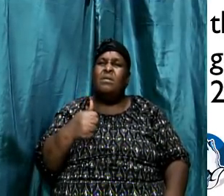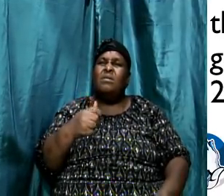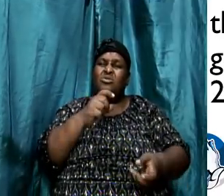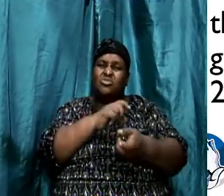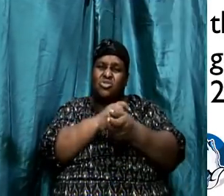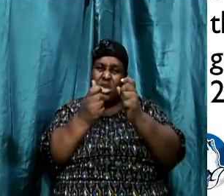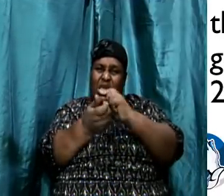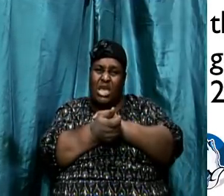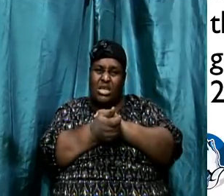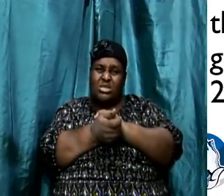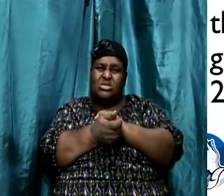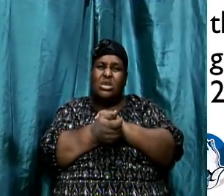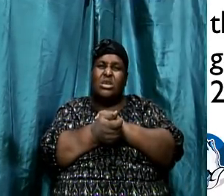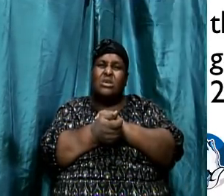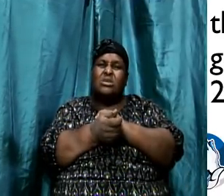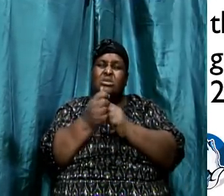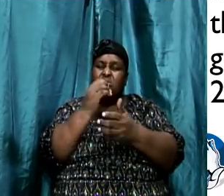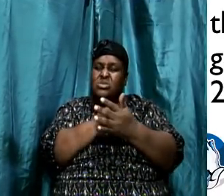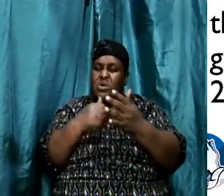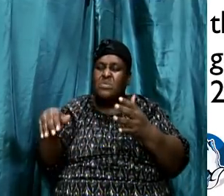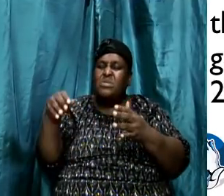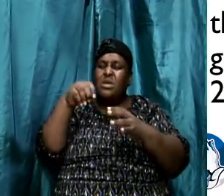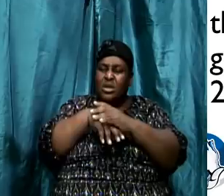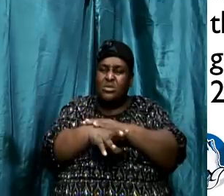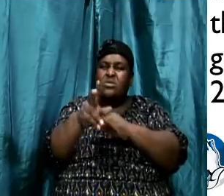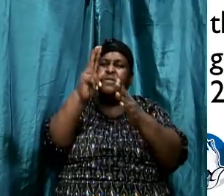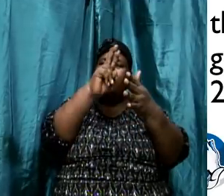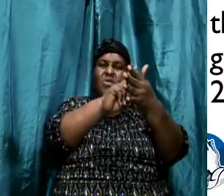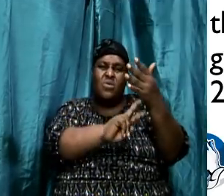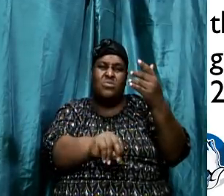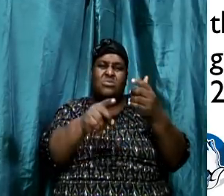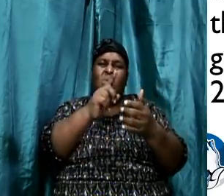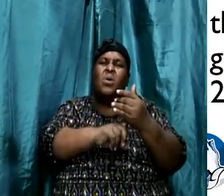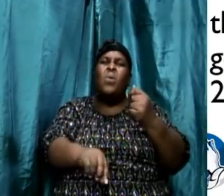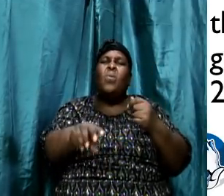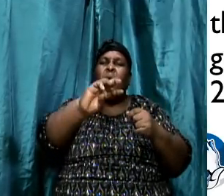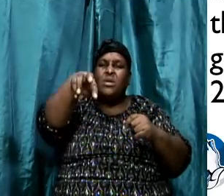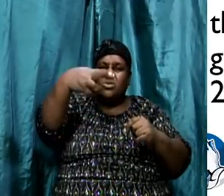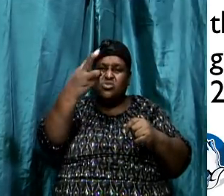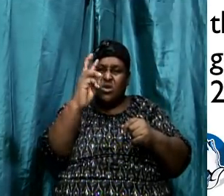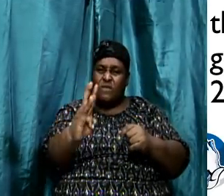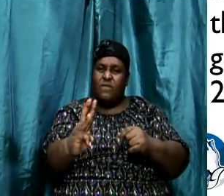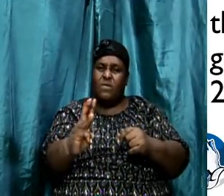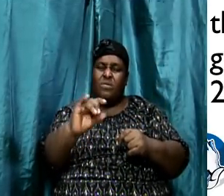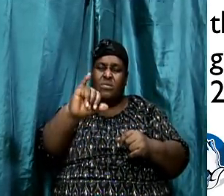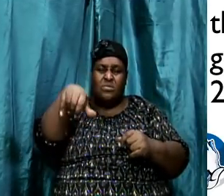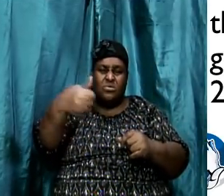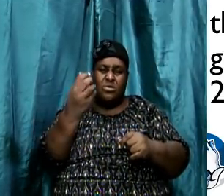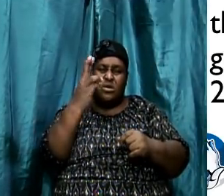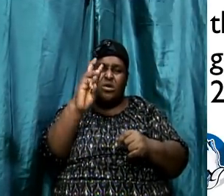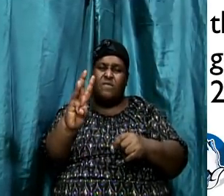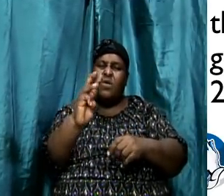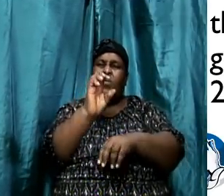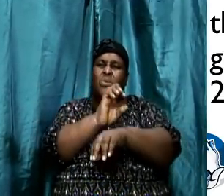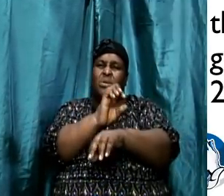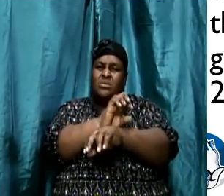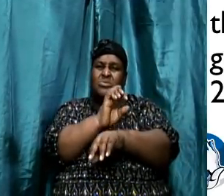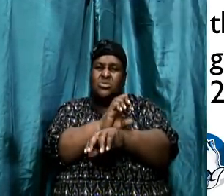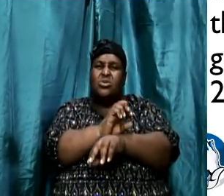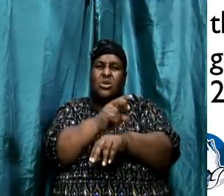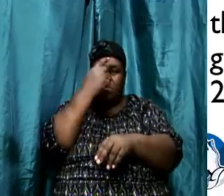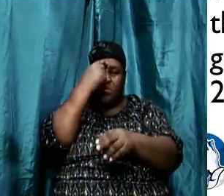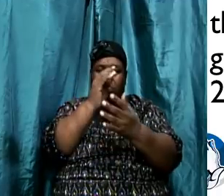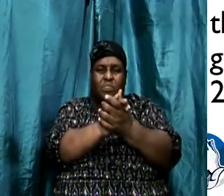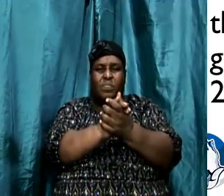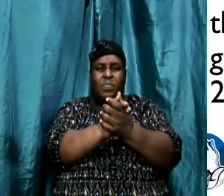something into the verse because they wanted to fit what they believe. What do they believe? They believe that God, Jehovah God, created